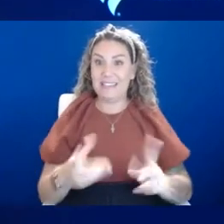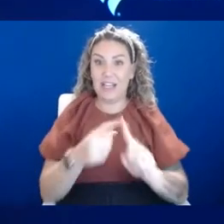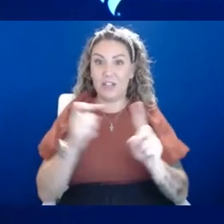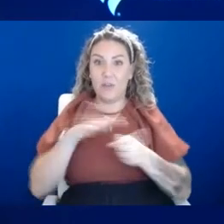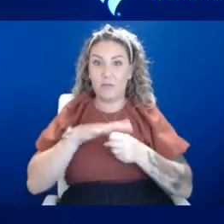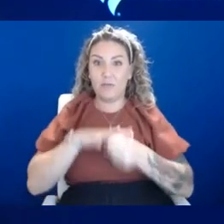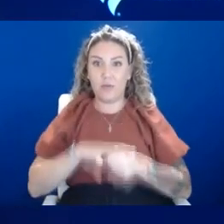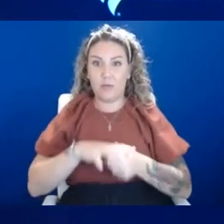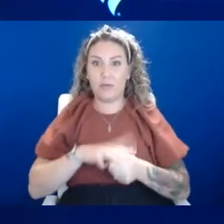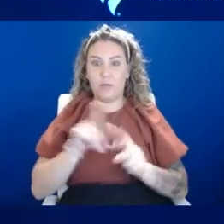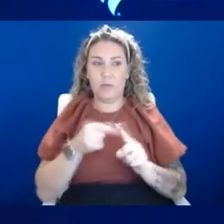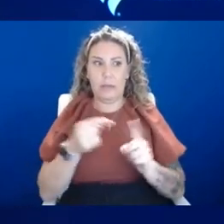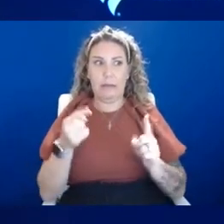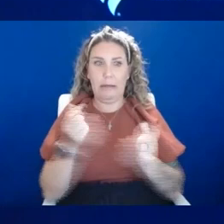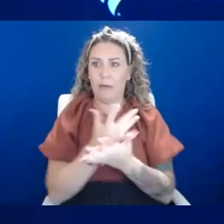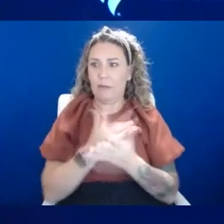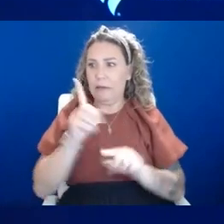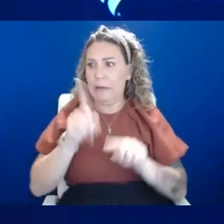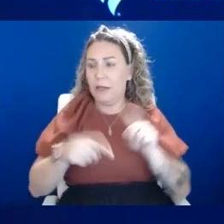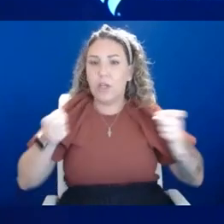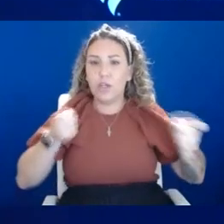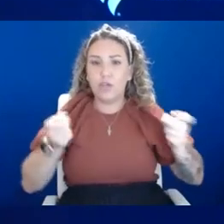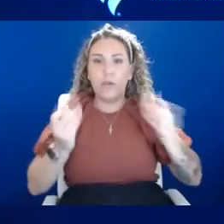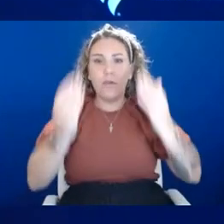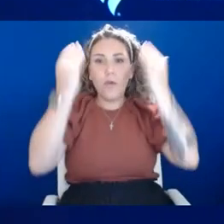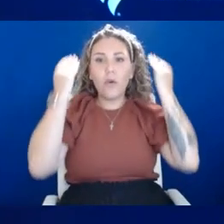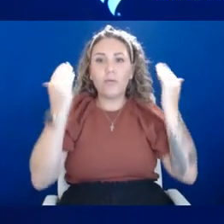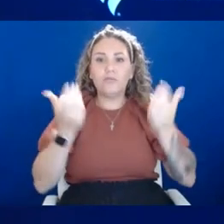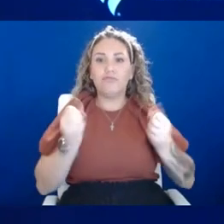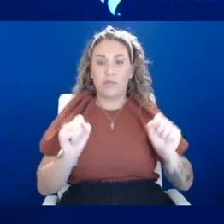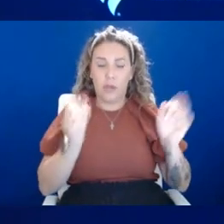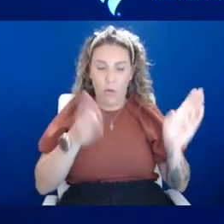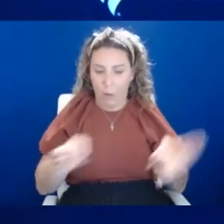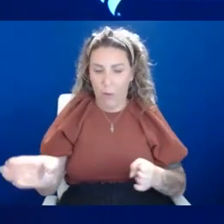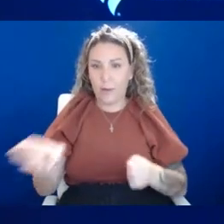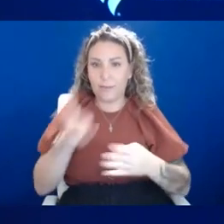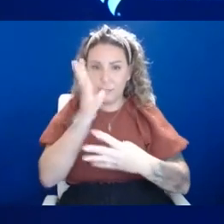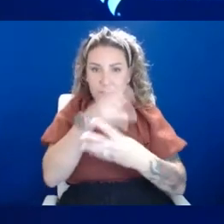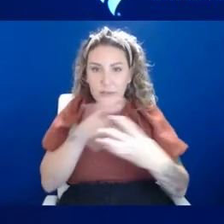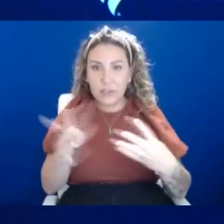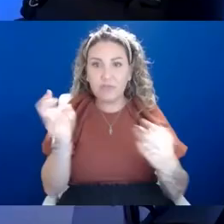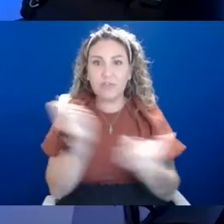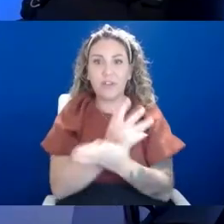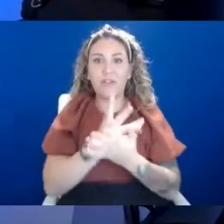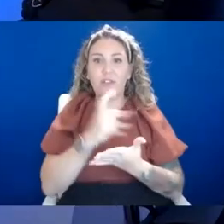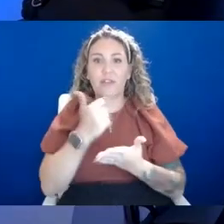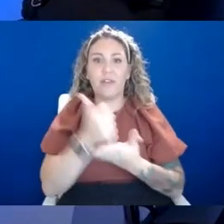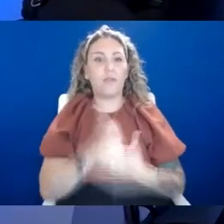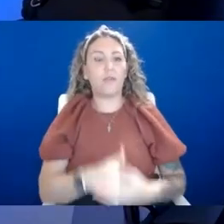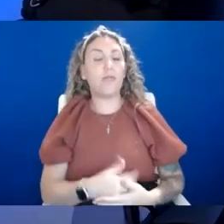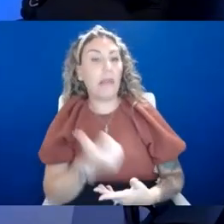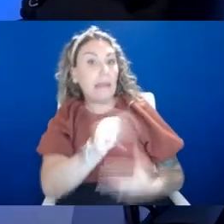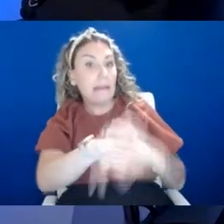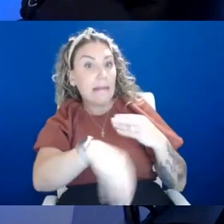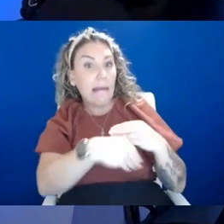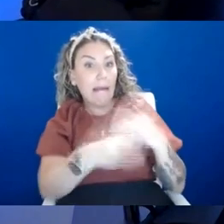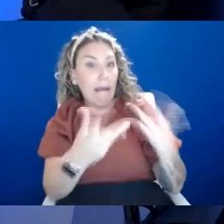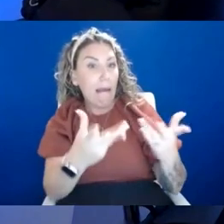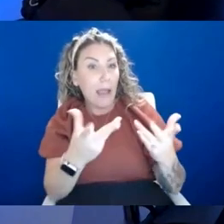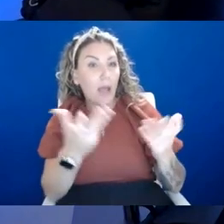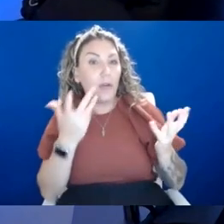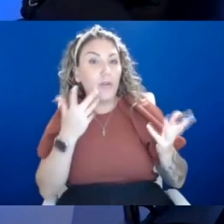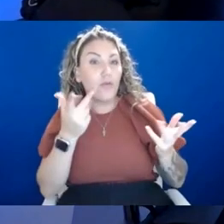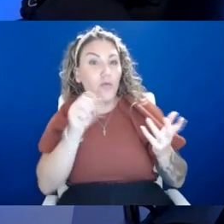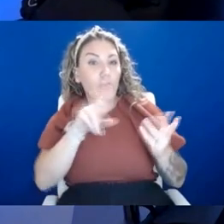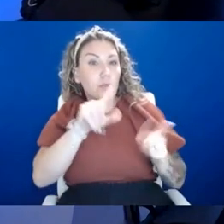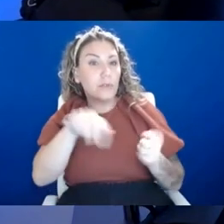like things are out of our control or overwhelmed. So trying to get organized, have a schedule, um, do all those things can be very helpful. Anything to add to that or anything specific that might apply to